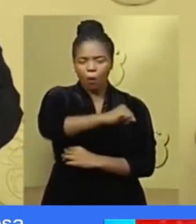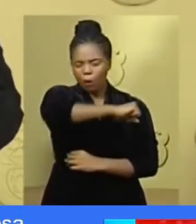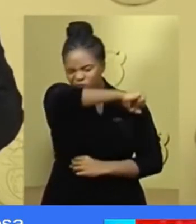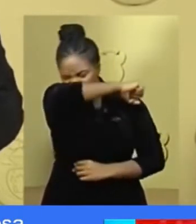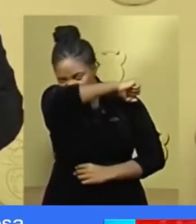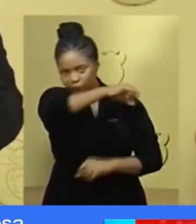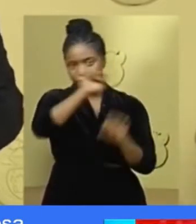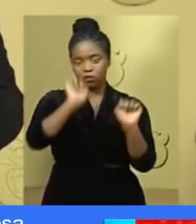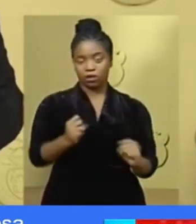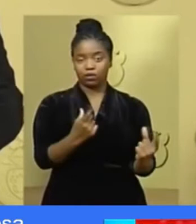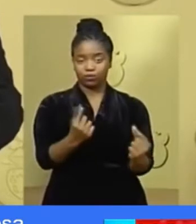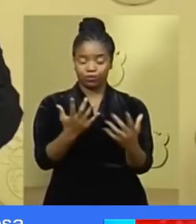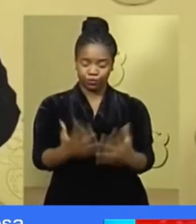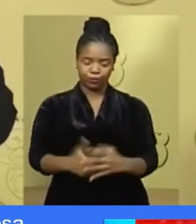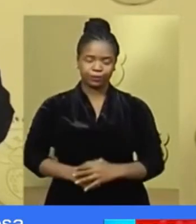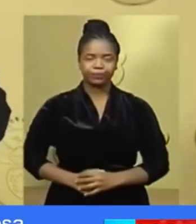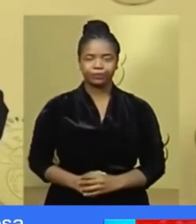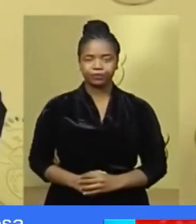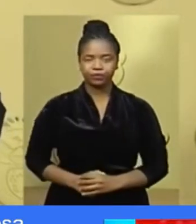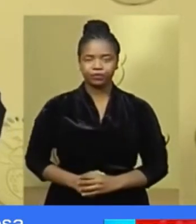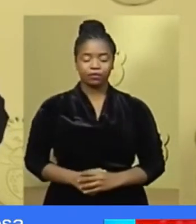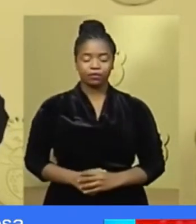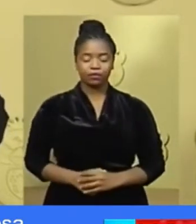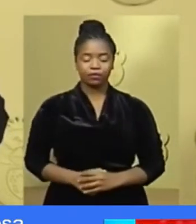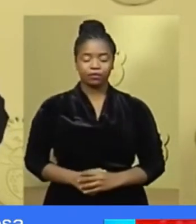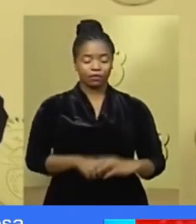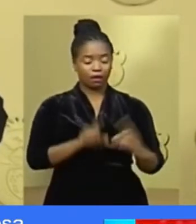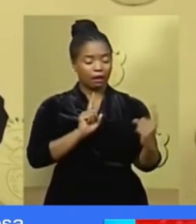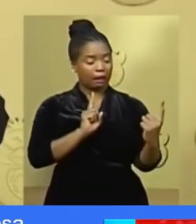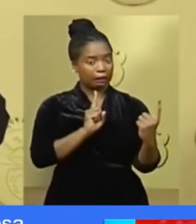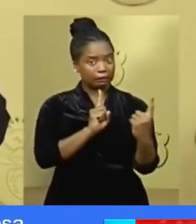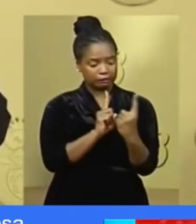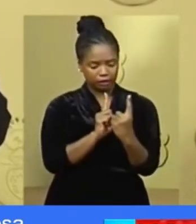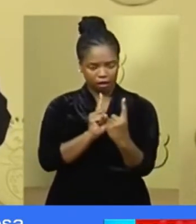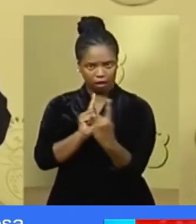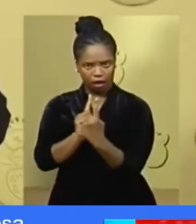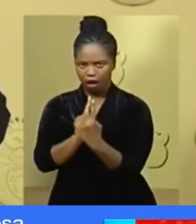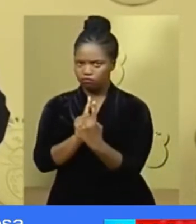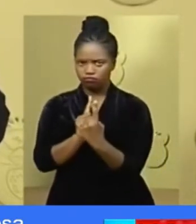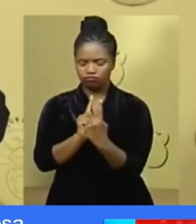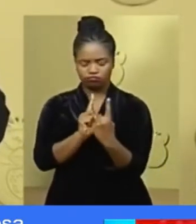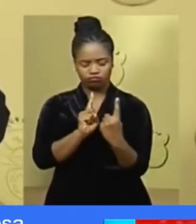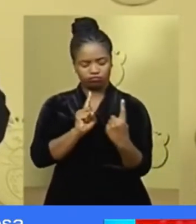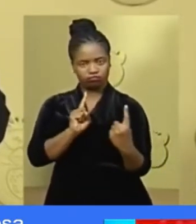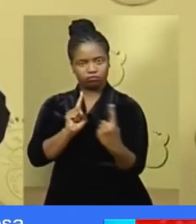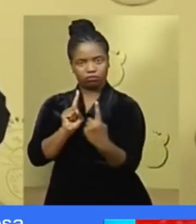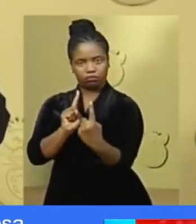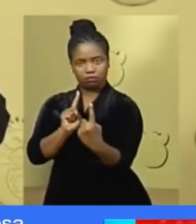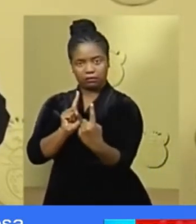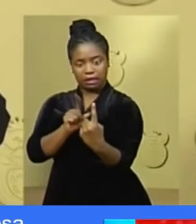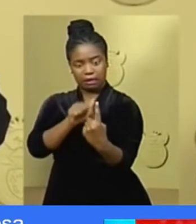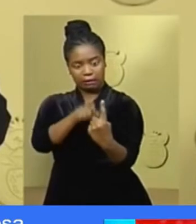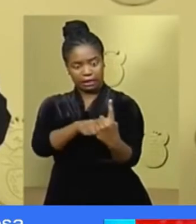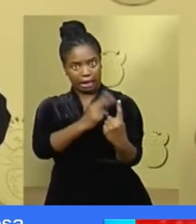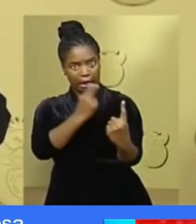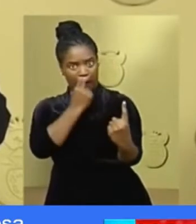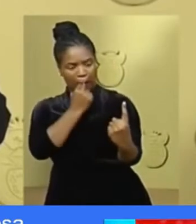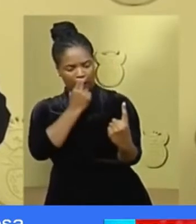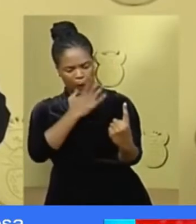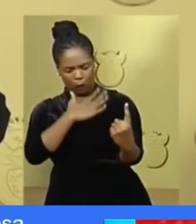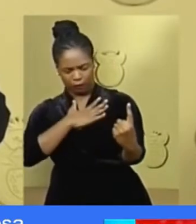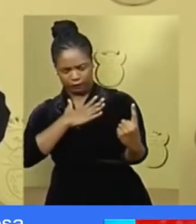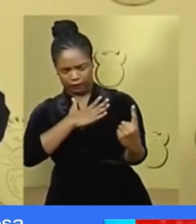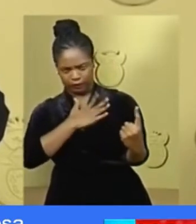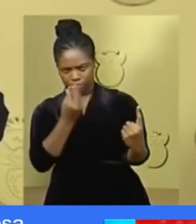flexed elbow. Avoid close contact with anyone with a cold or flu-like symptoms.